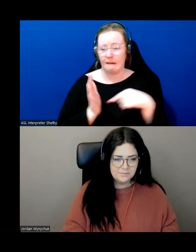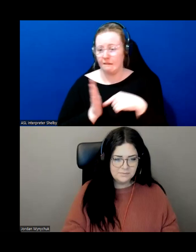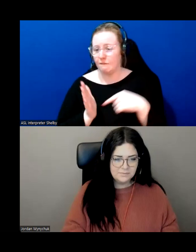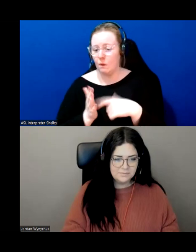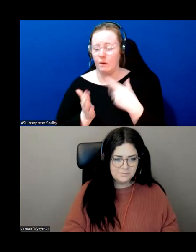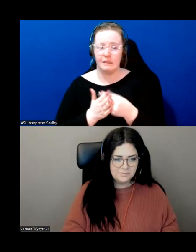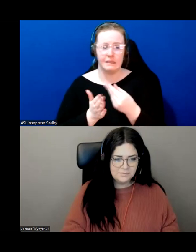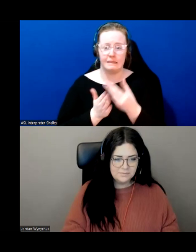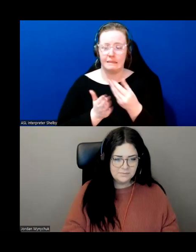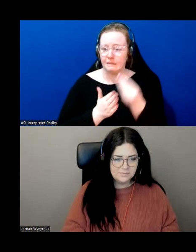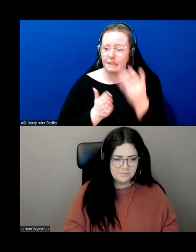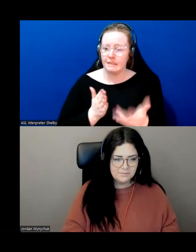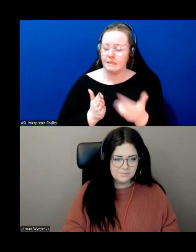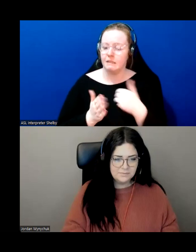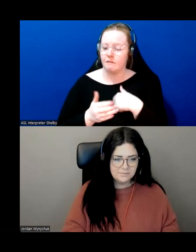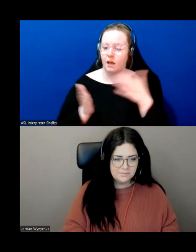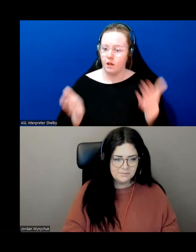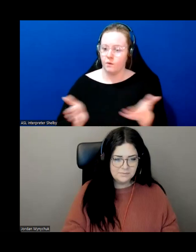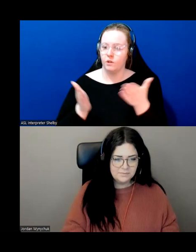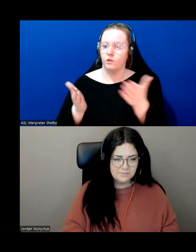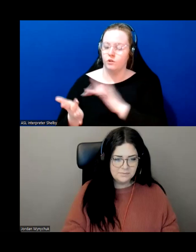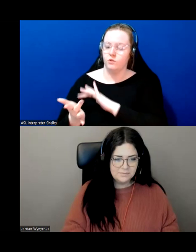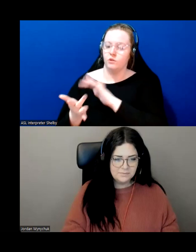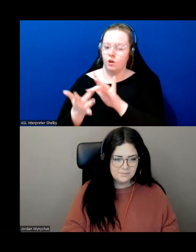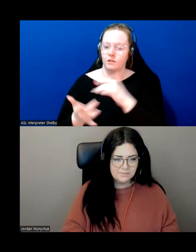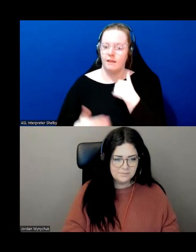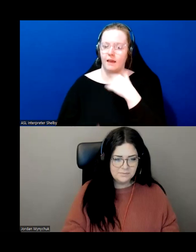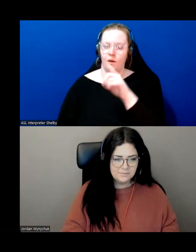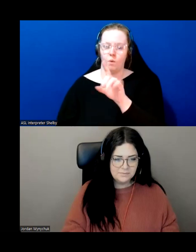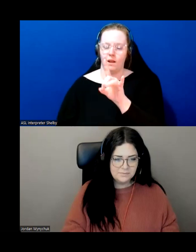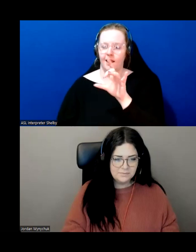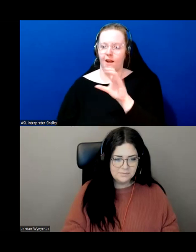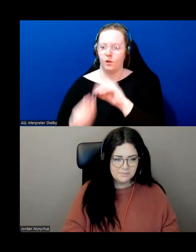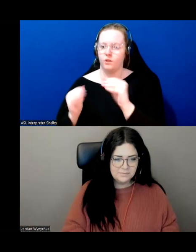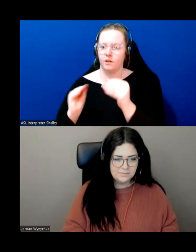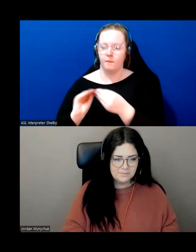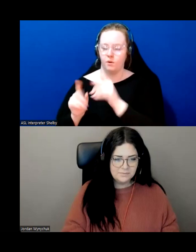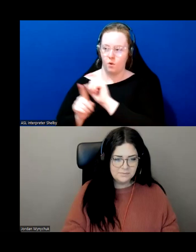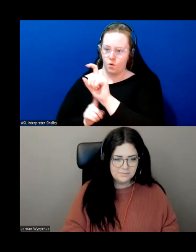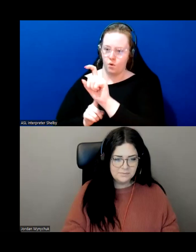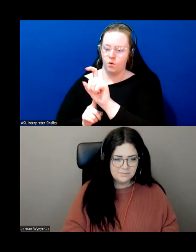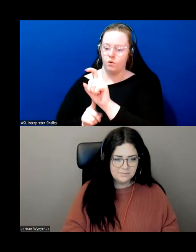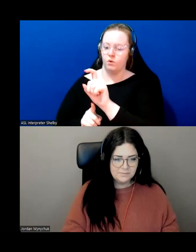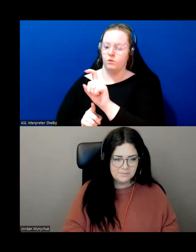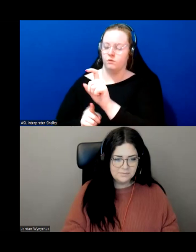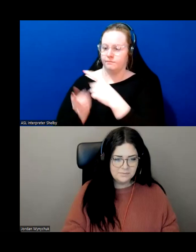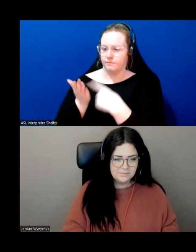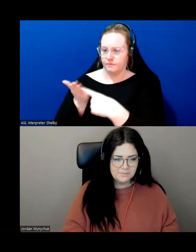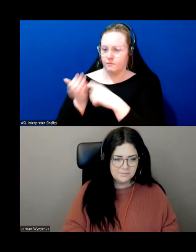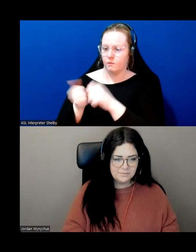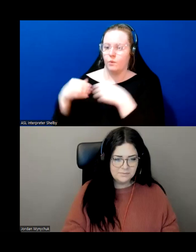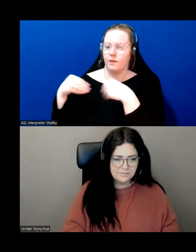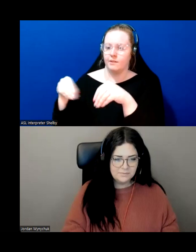would encourage you to reach out uh via the 1-800 number um and and and speak with a direct sales people